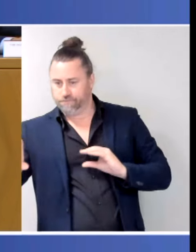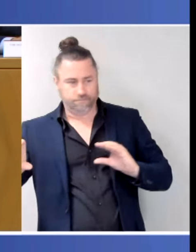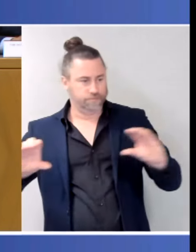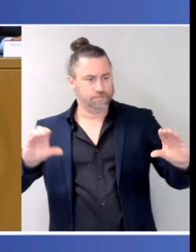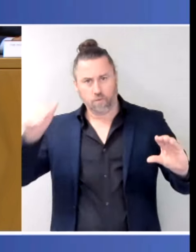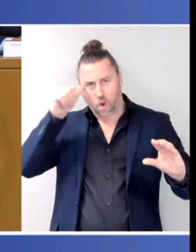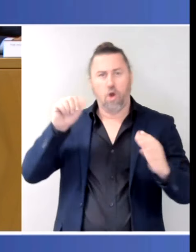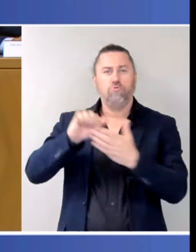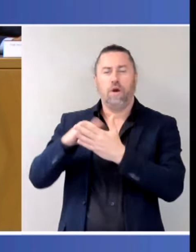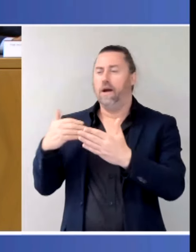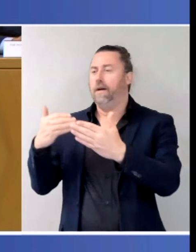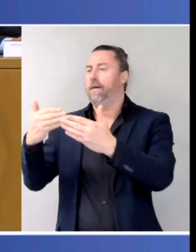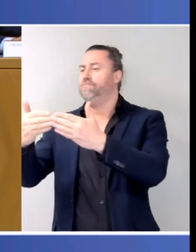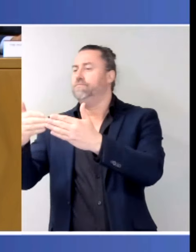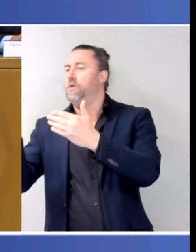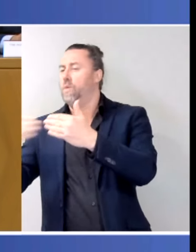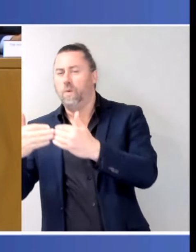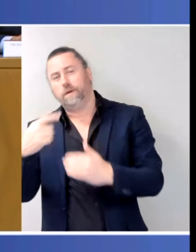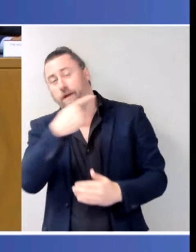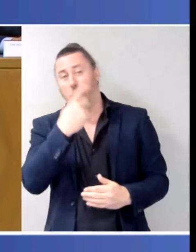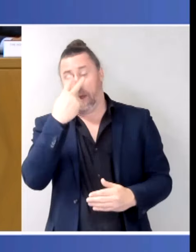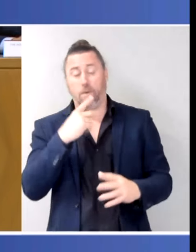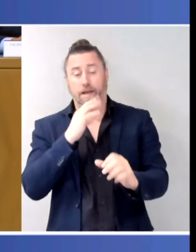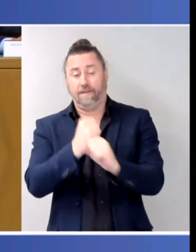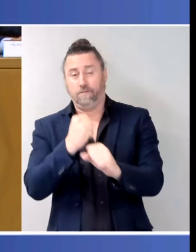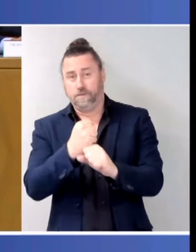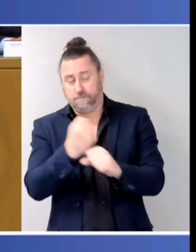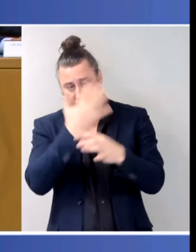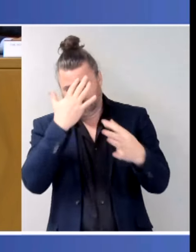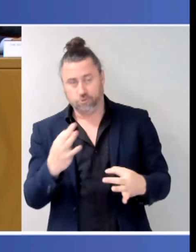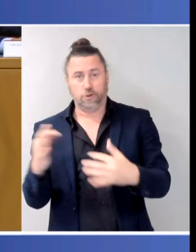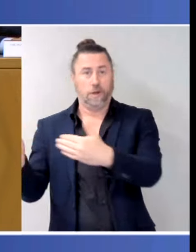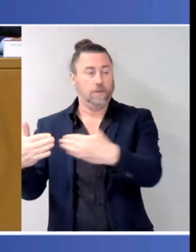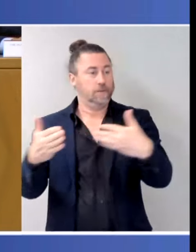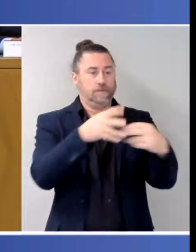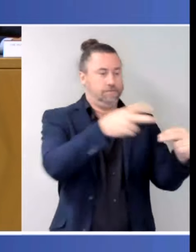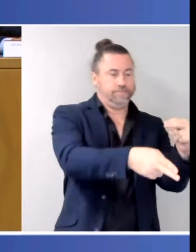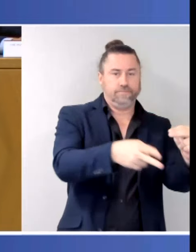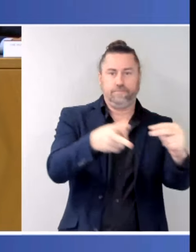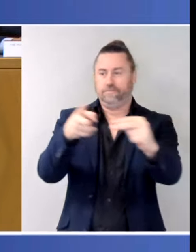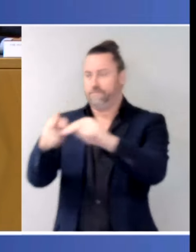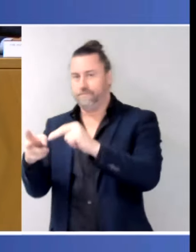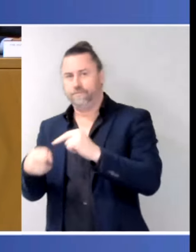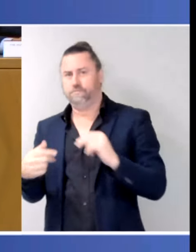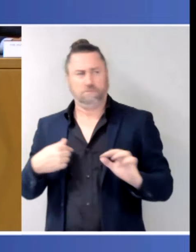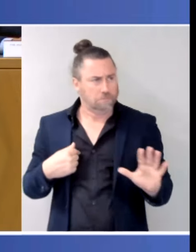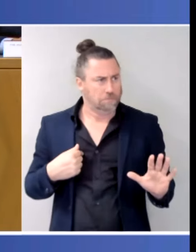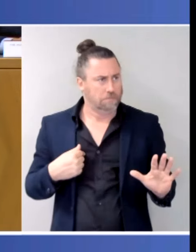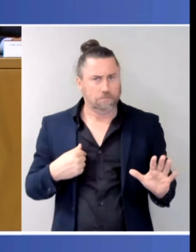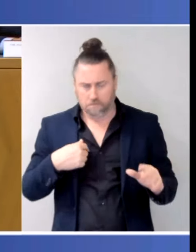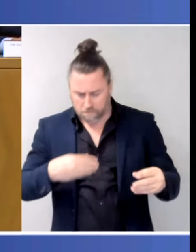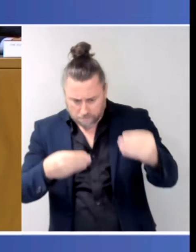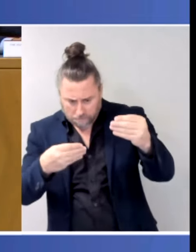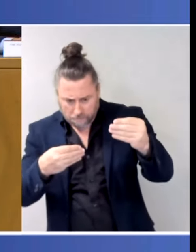government. What we've done today is agree that there's a need to continue that funding and